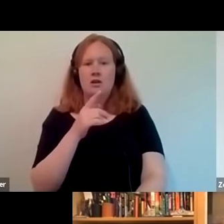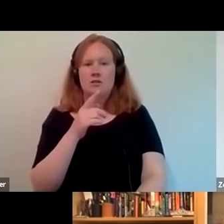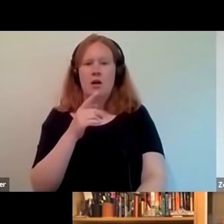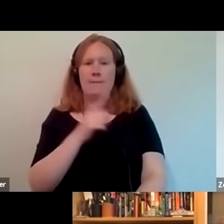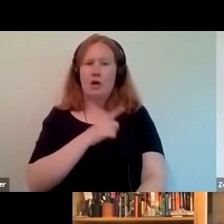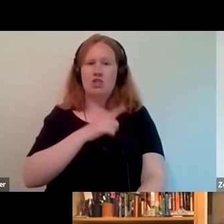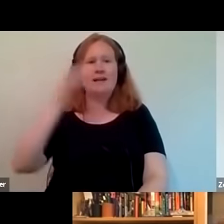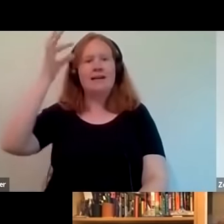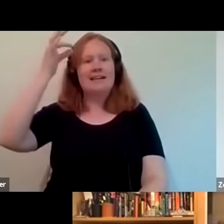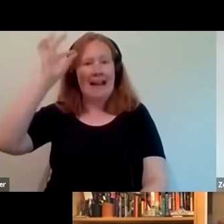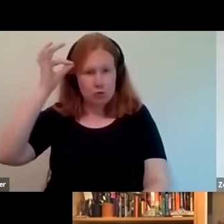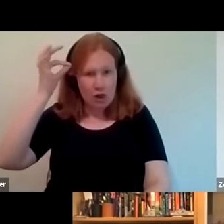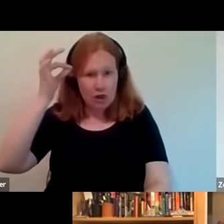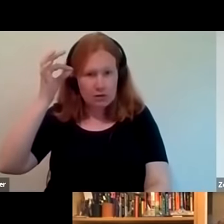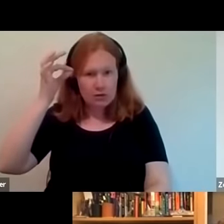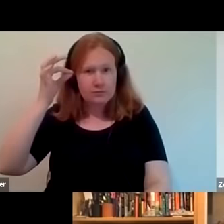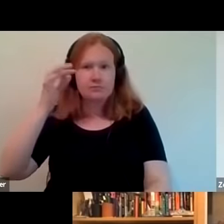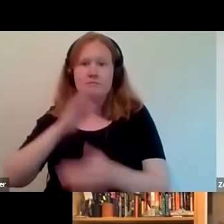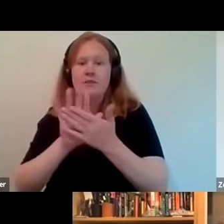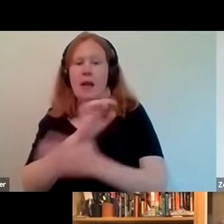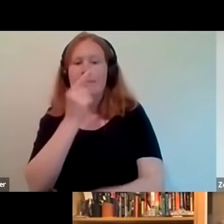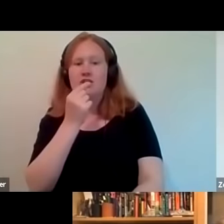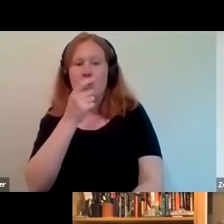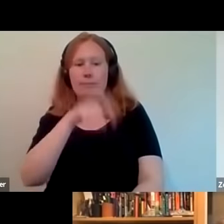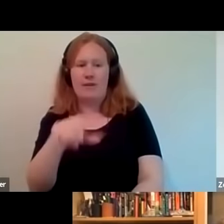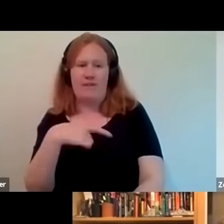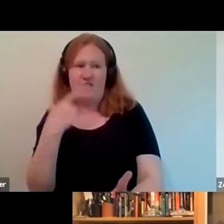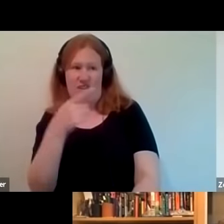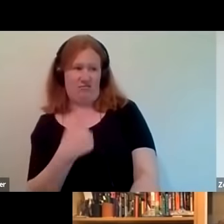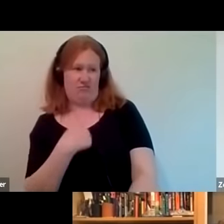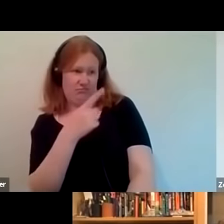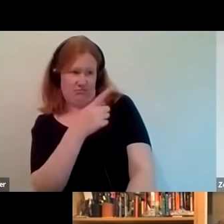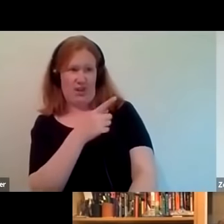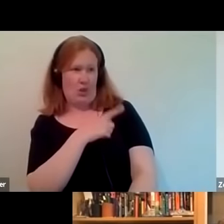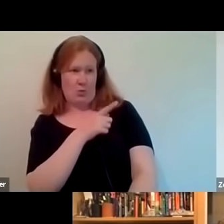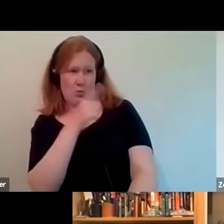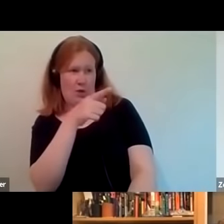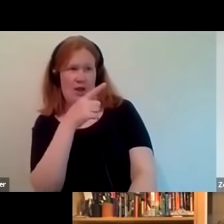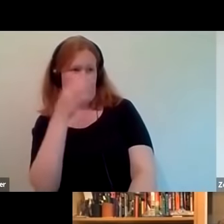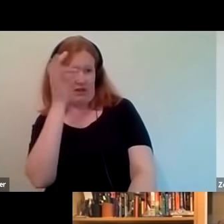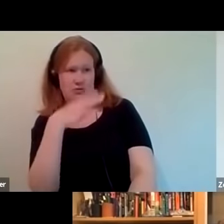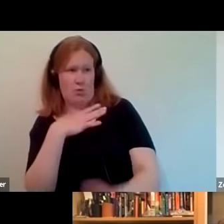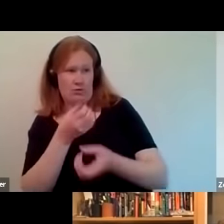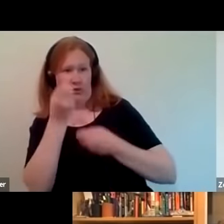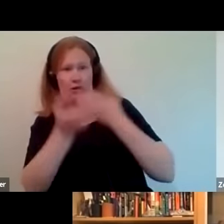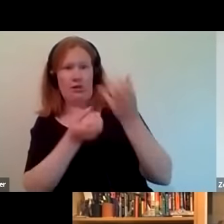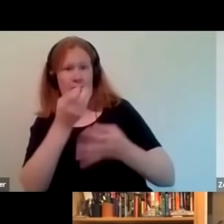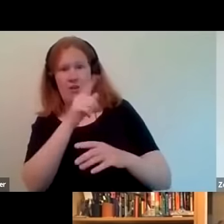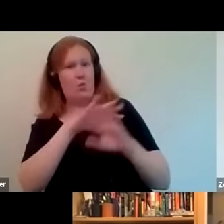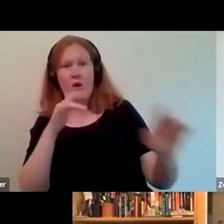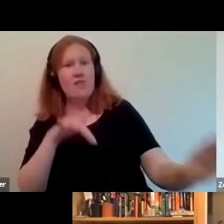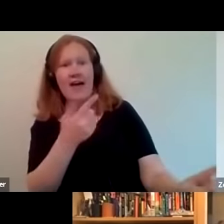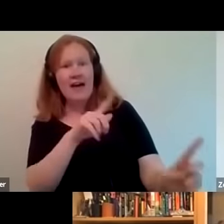and the potentially people feeling like who are we to tell the story when we weren't there we didn't live it um